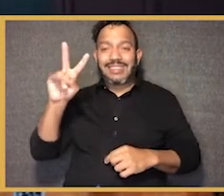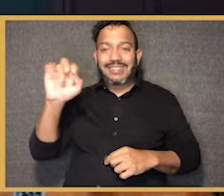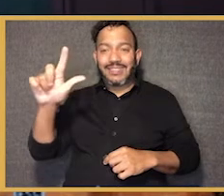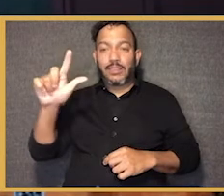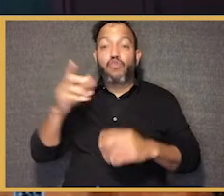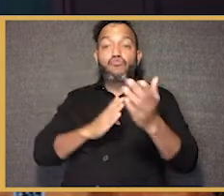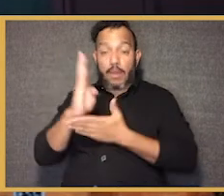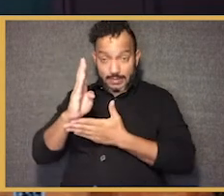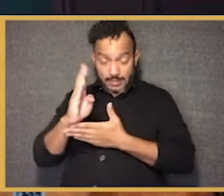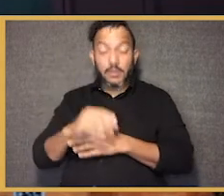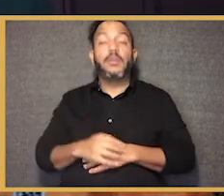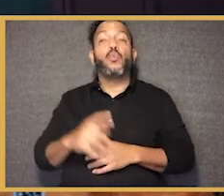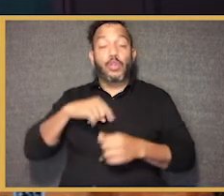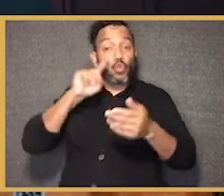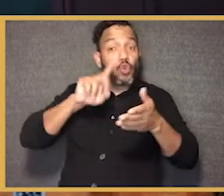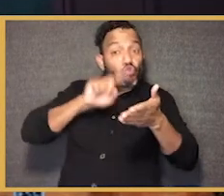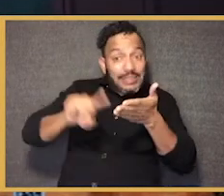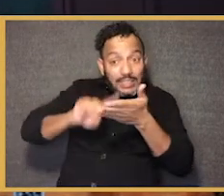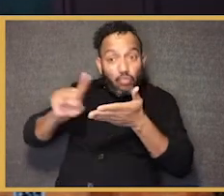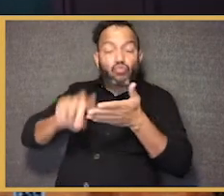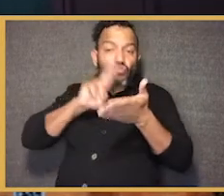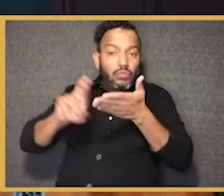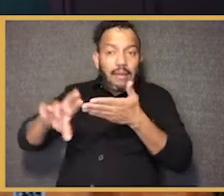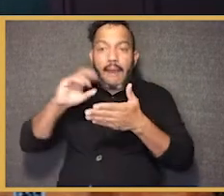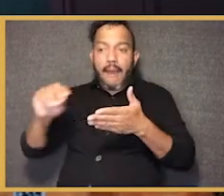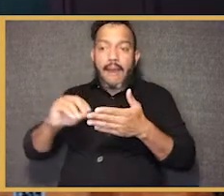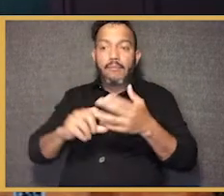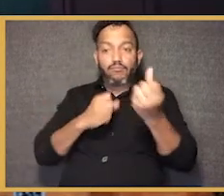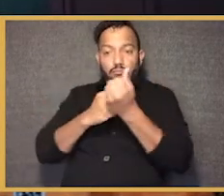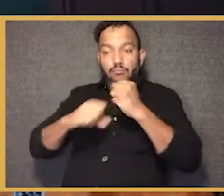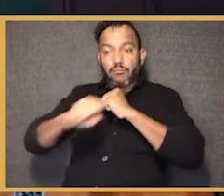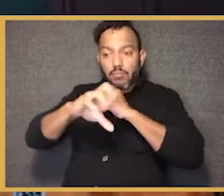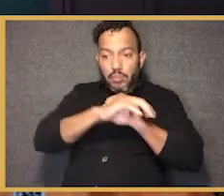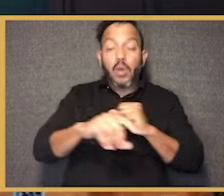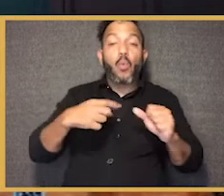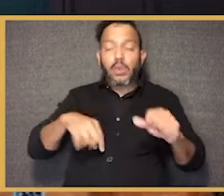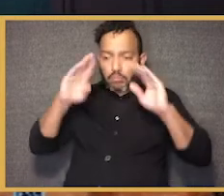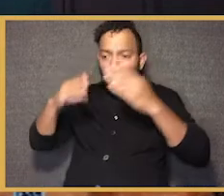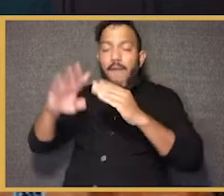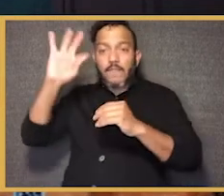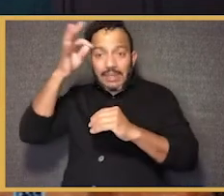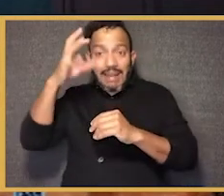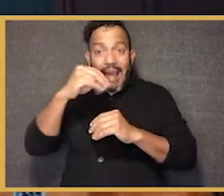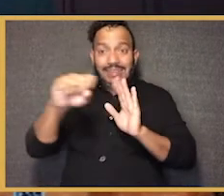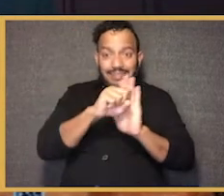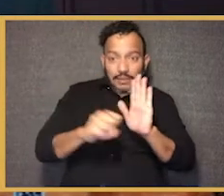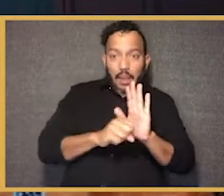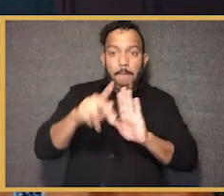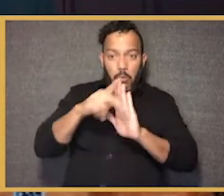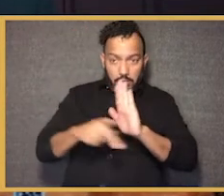doing a mix of research and advocacy. We are doing a mix of federal and state policy